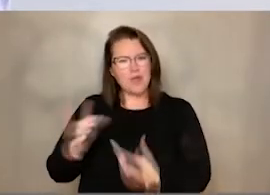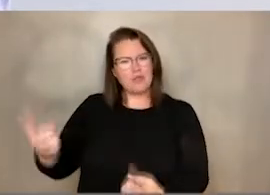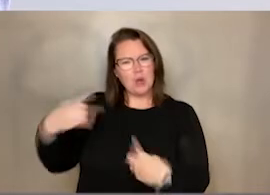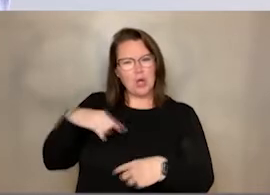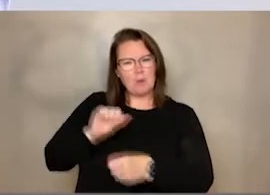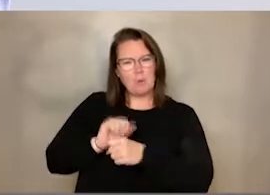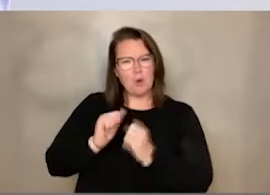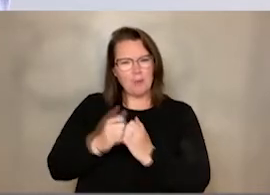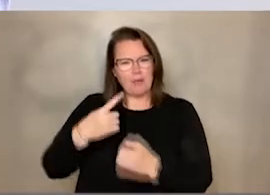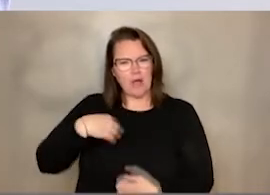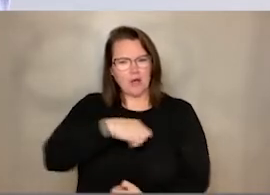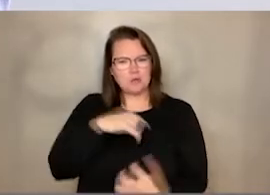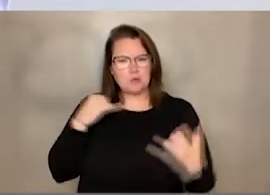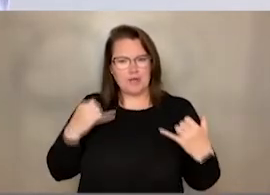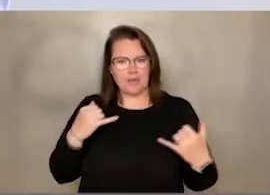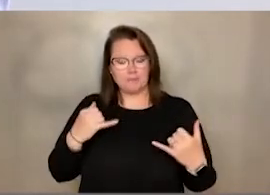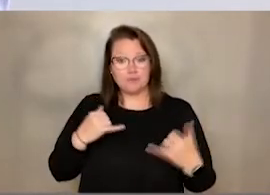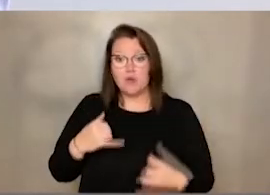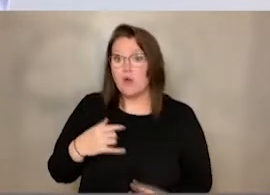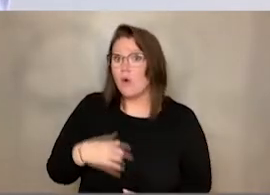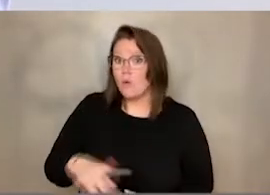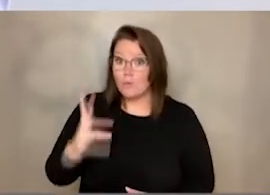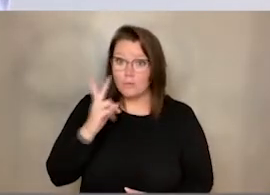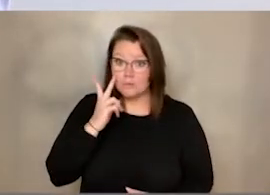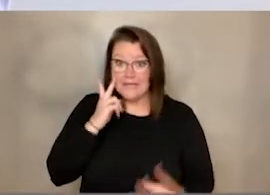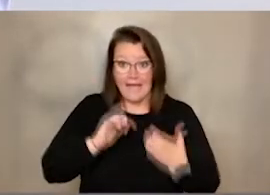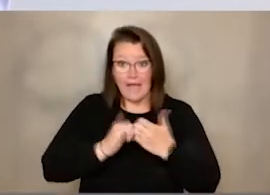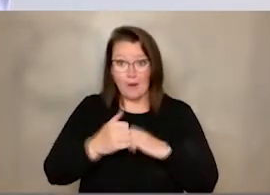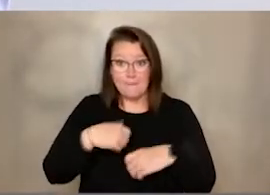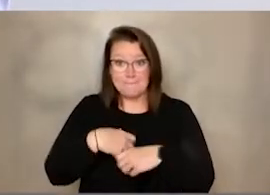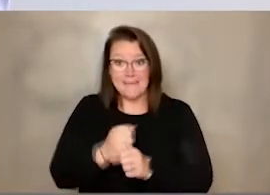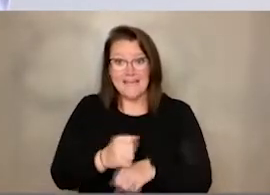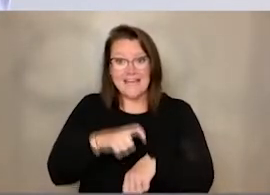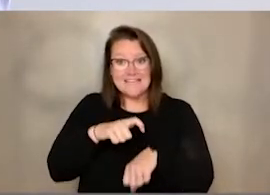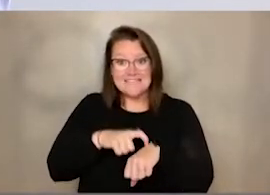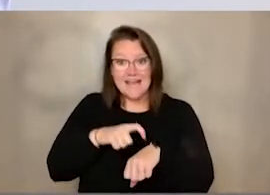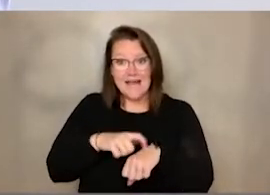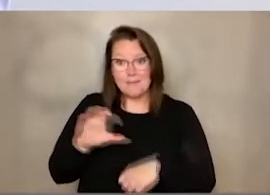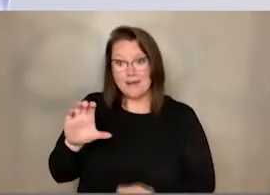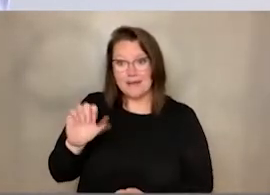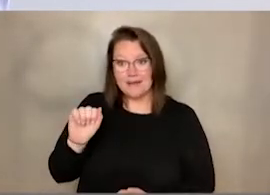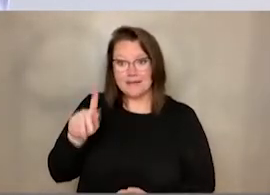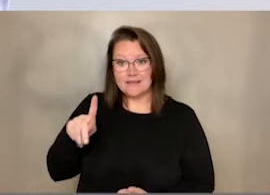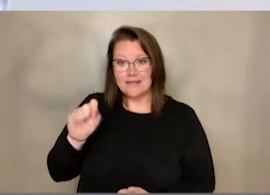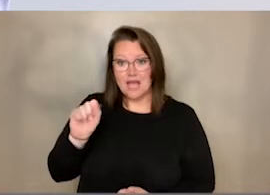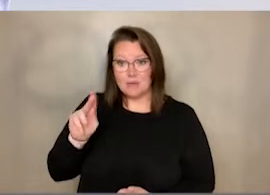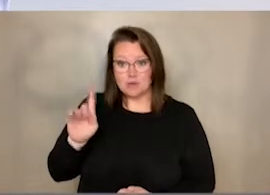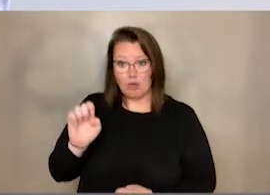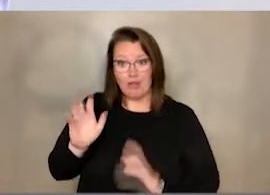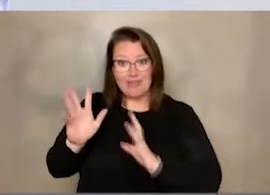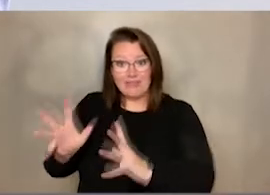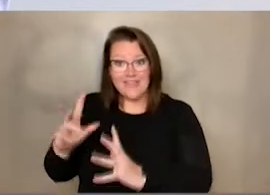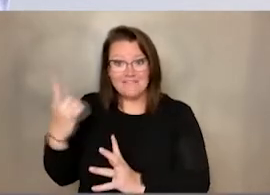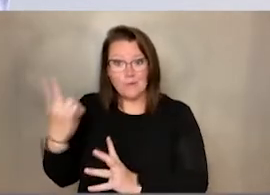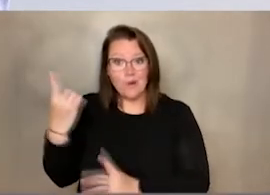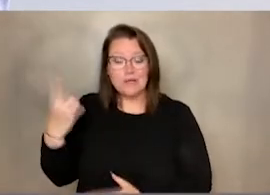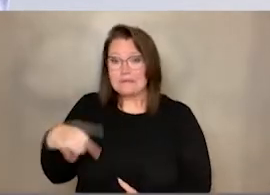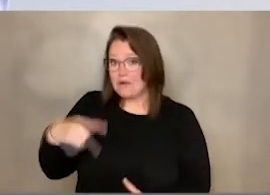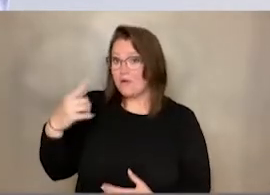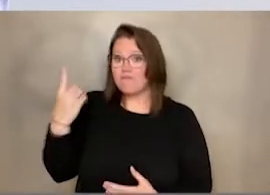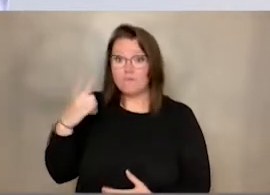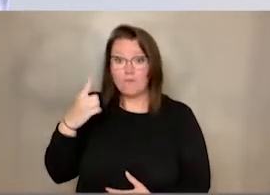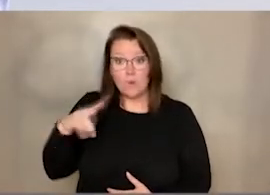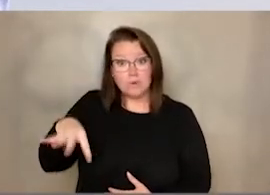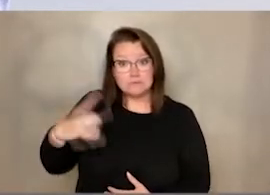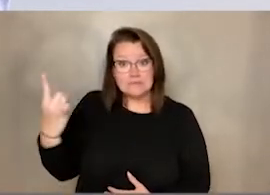show us a way that we can build our own time capsule that we can leave for someone to find, as well as teach us a new way to